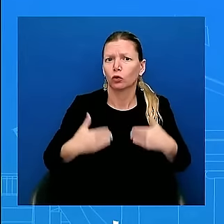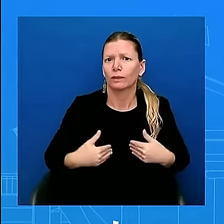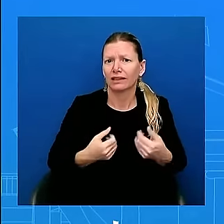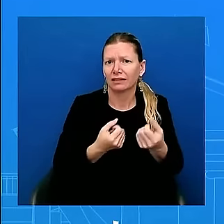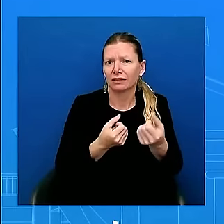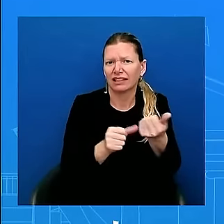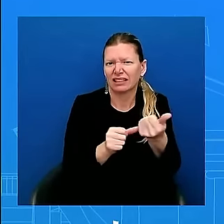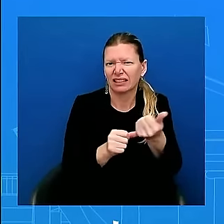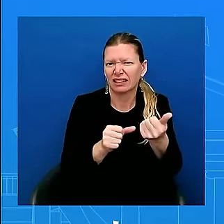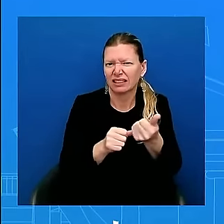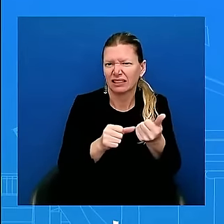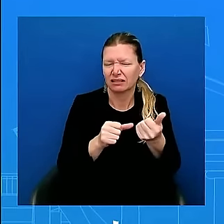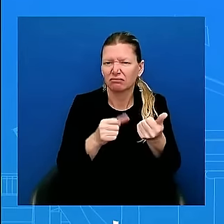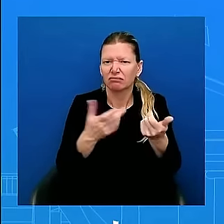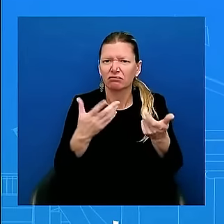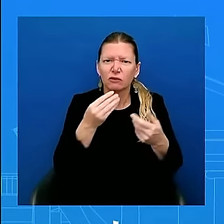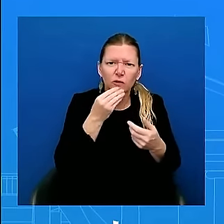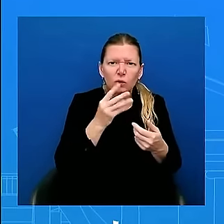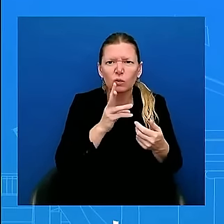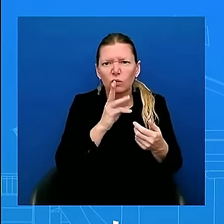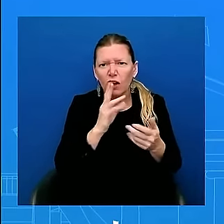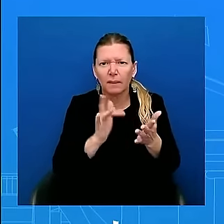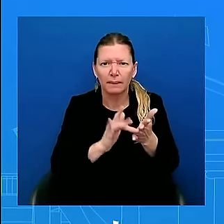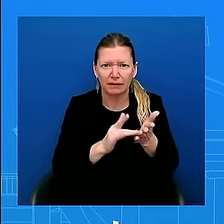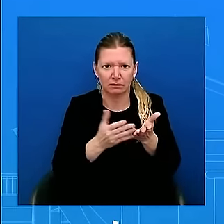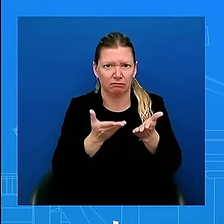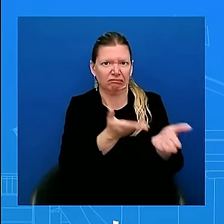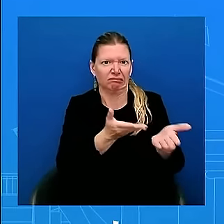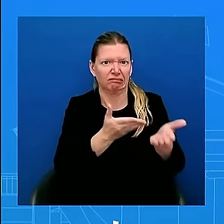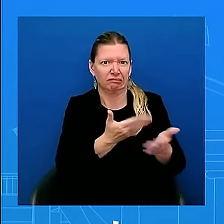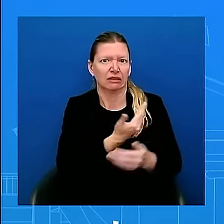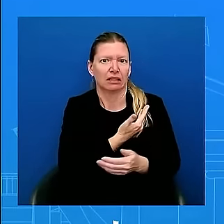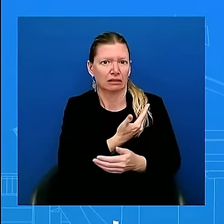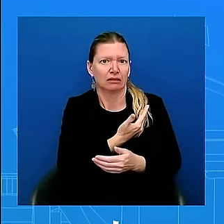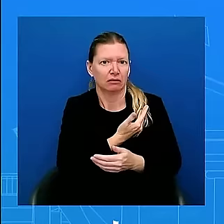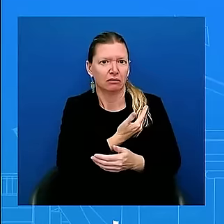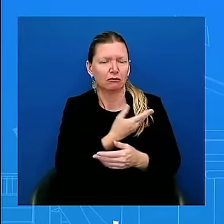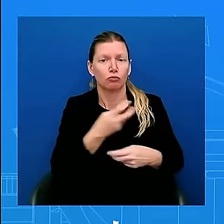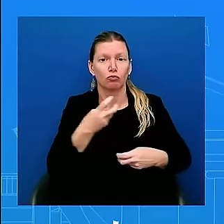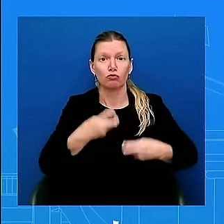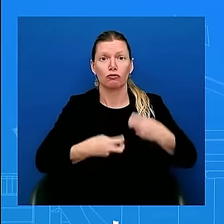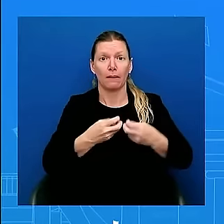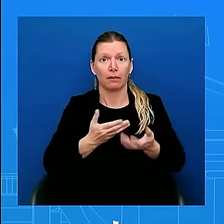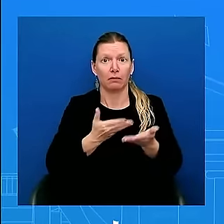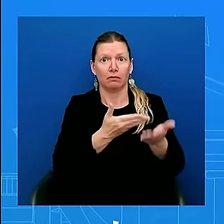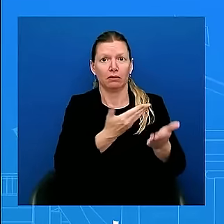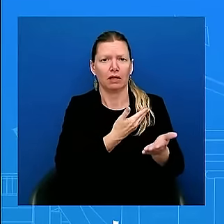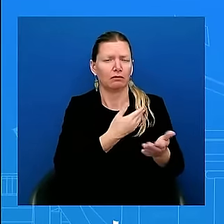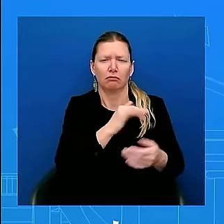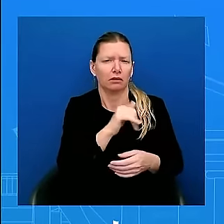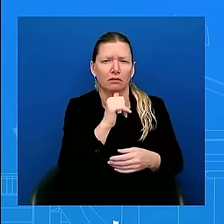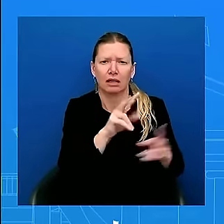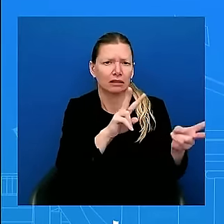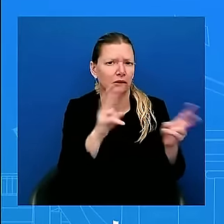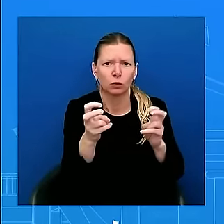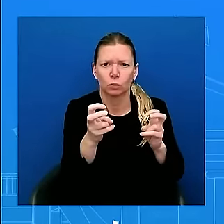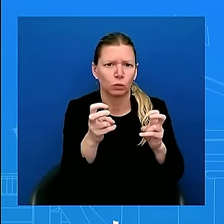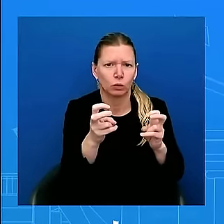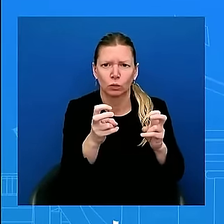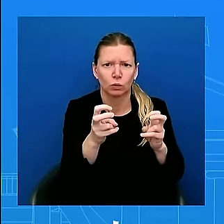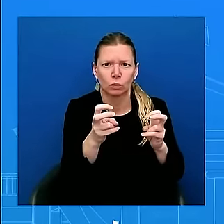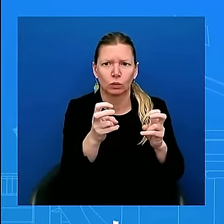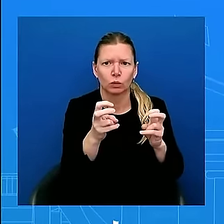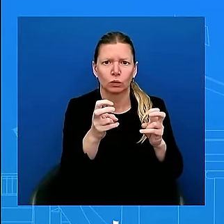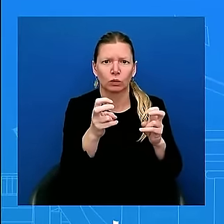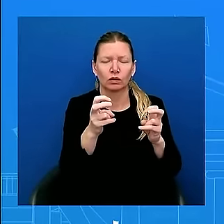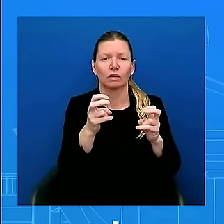getting it to Gaza right now. The problem is getting it around Gaza. And